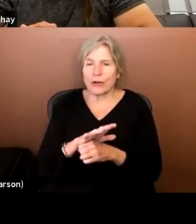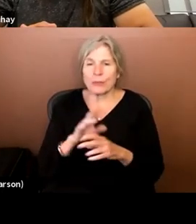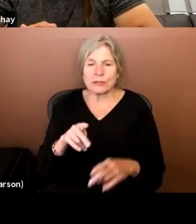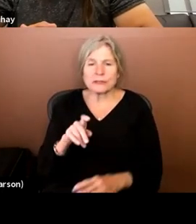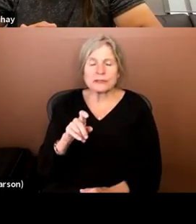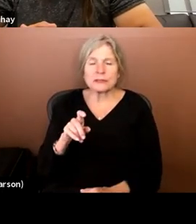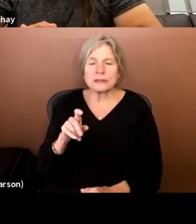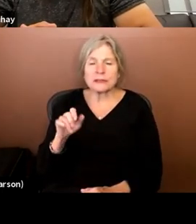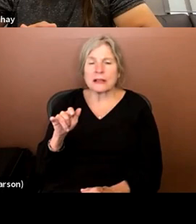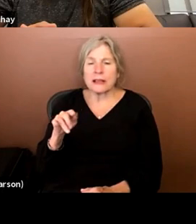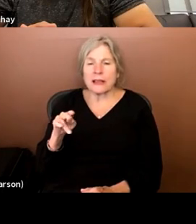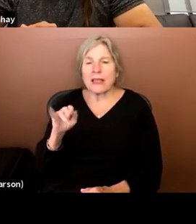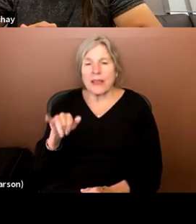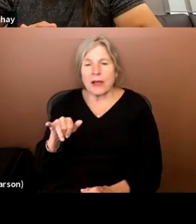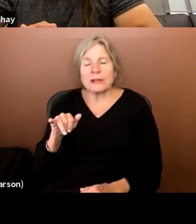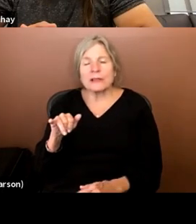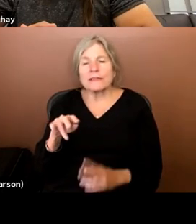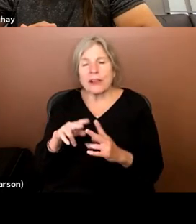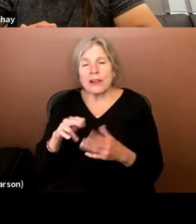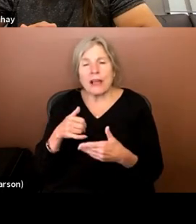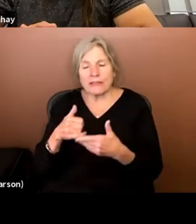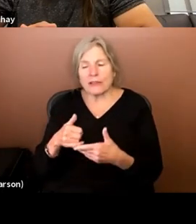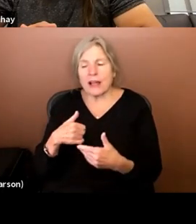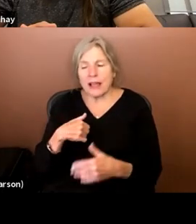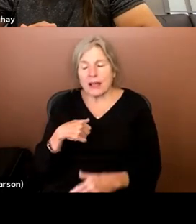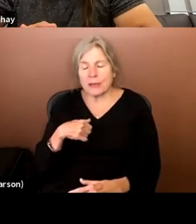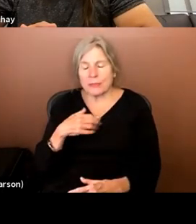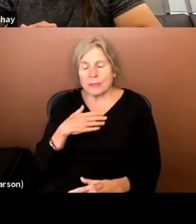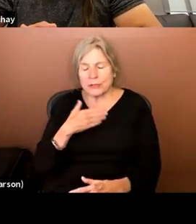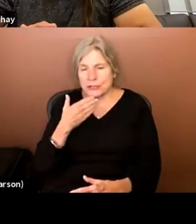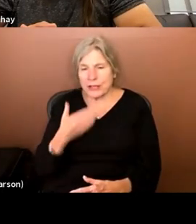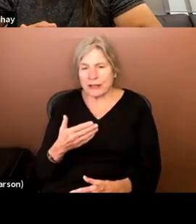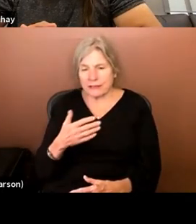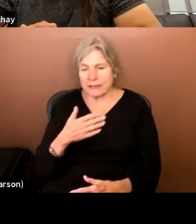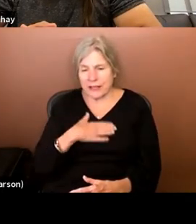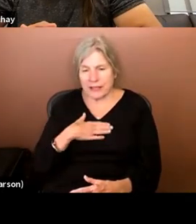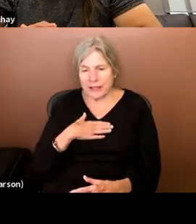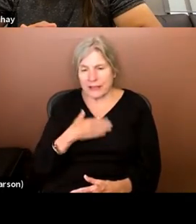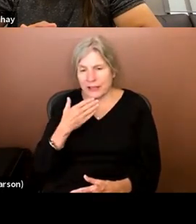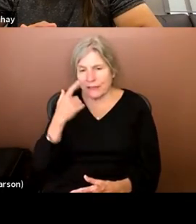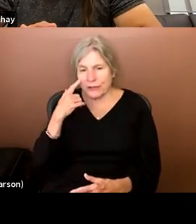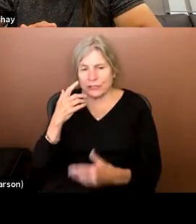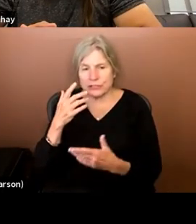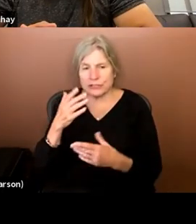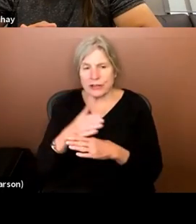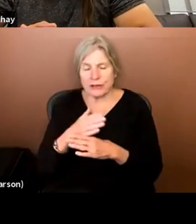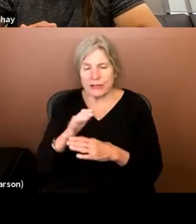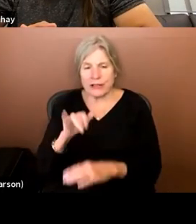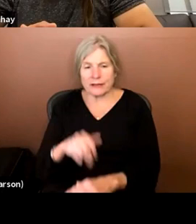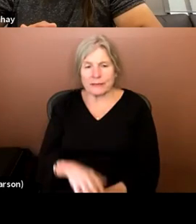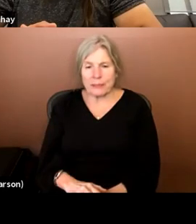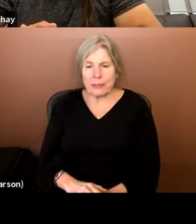me say that was very helpful for me. I appreciate you for sharing that. Thanks. I'm glad.